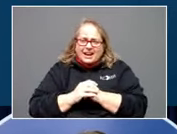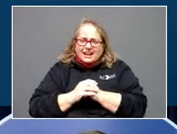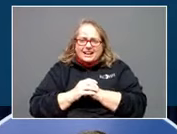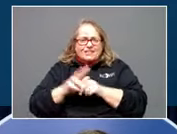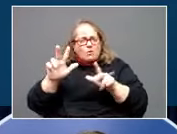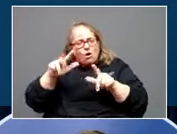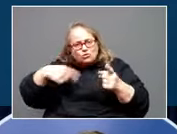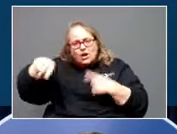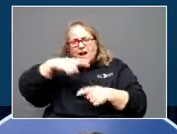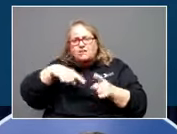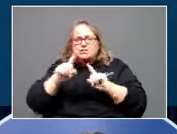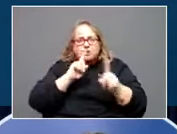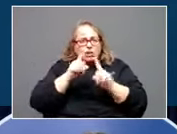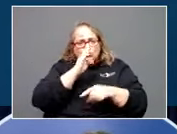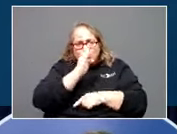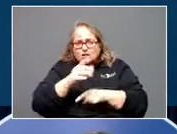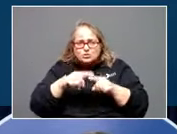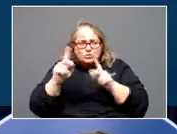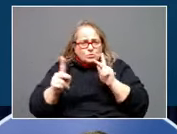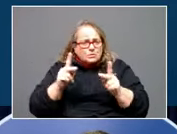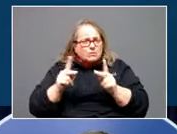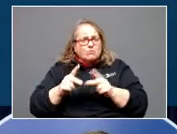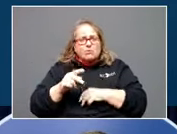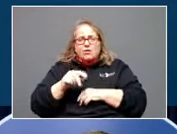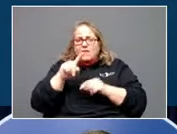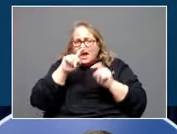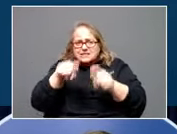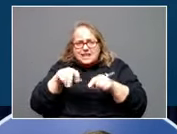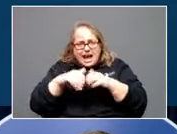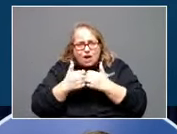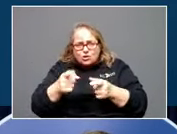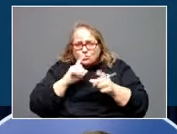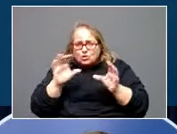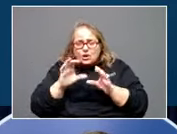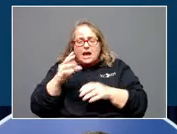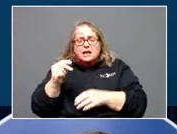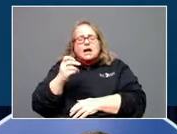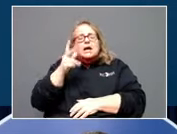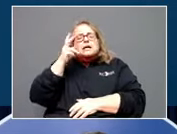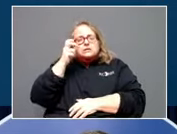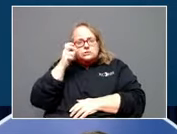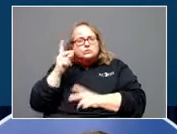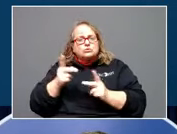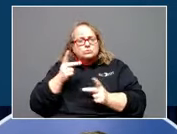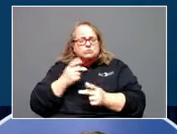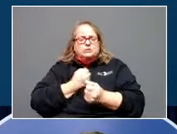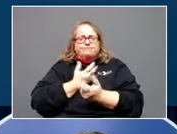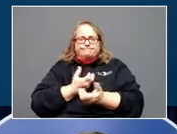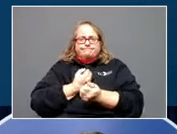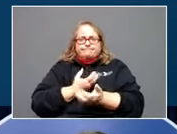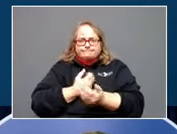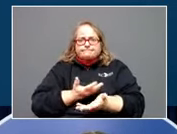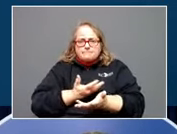and talked directly to people. They asked them how they were doing, and they listened. It was a chance where people